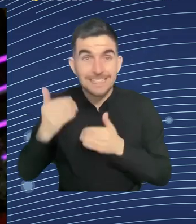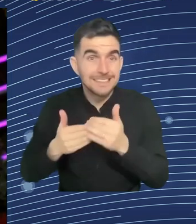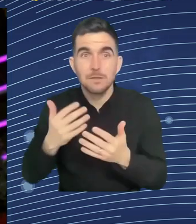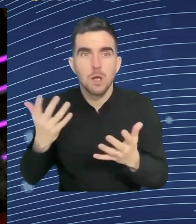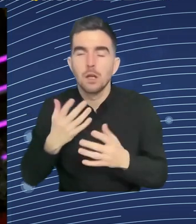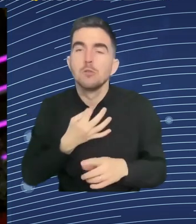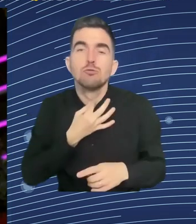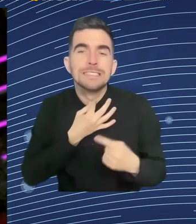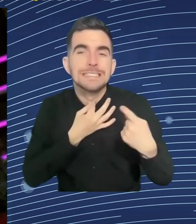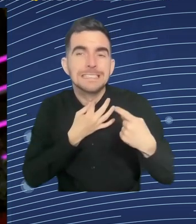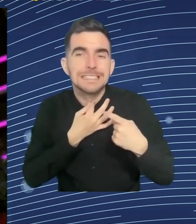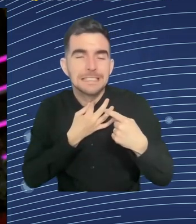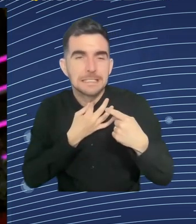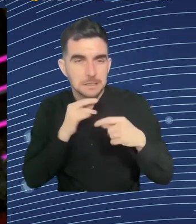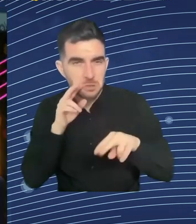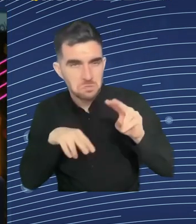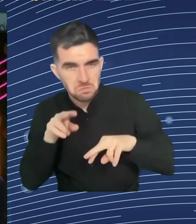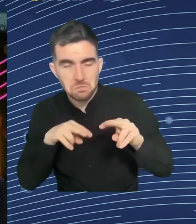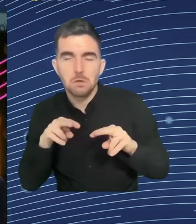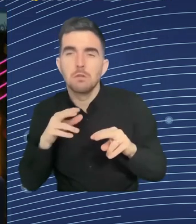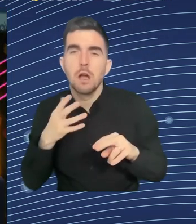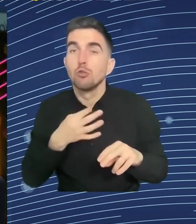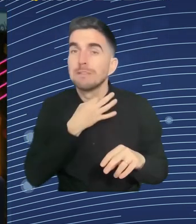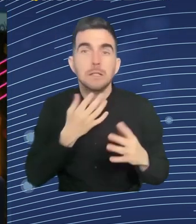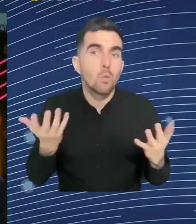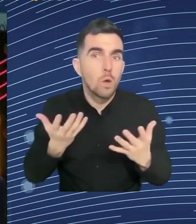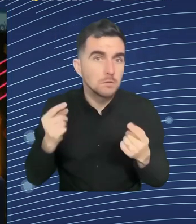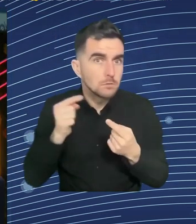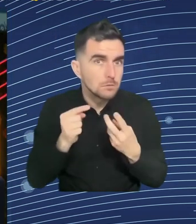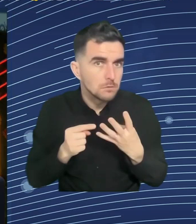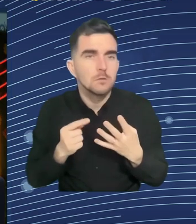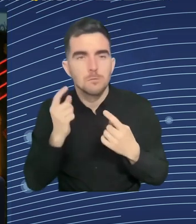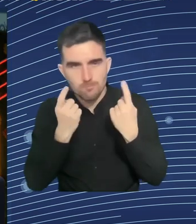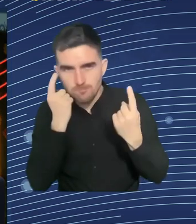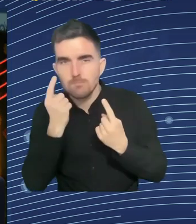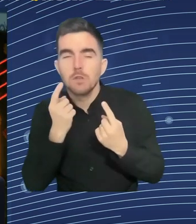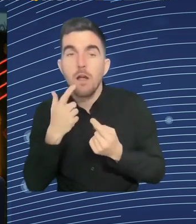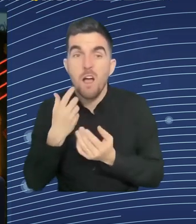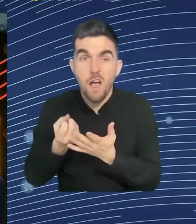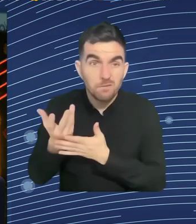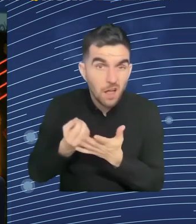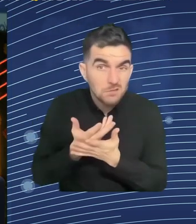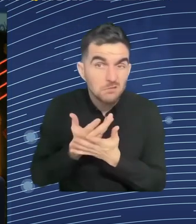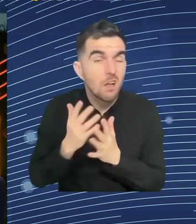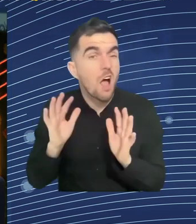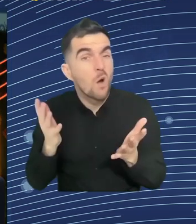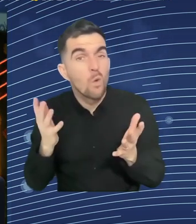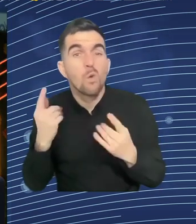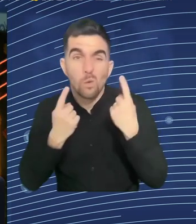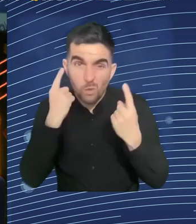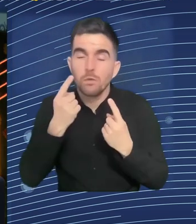about, enabling entrepreneurs to have the resources to design for our values. this the F word? Funding.